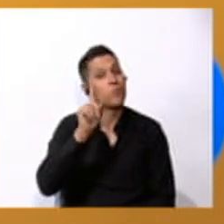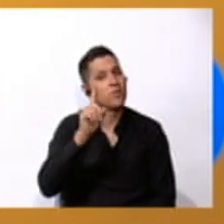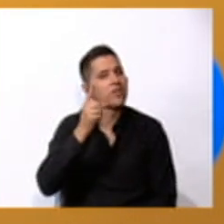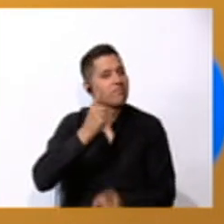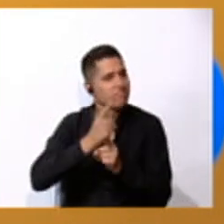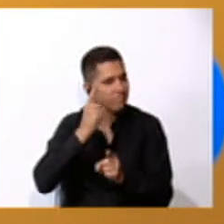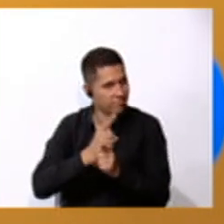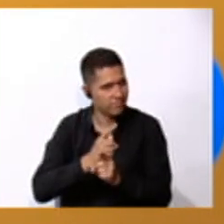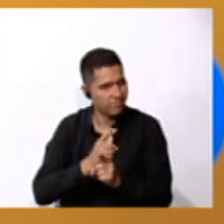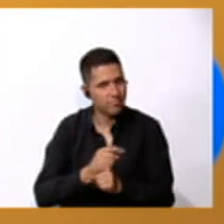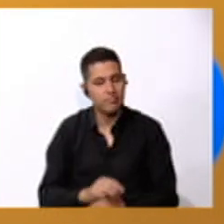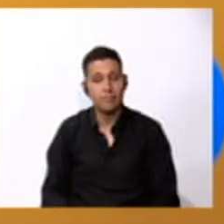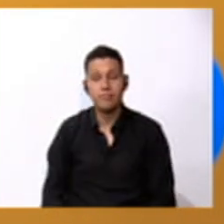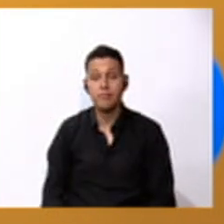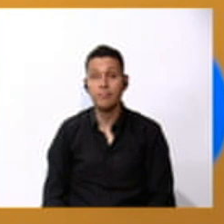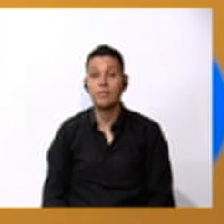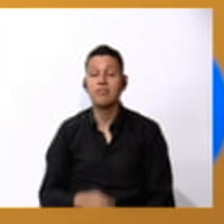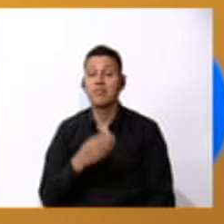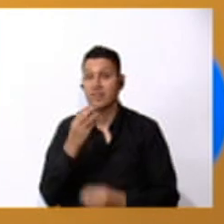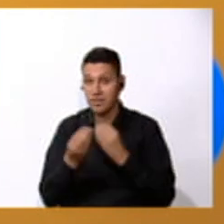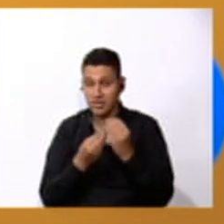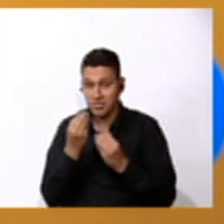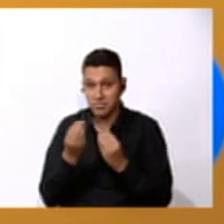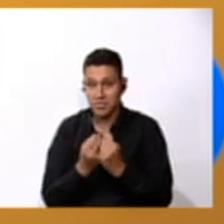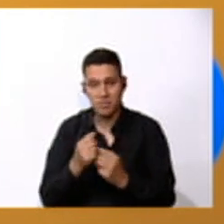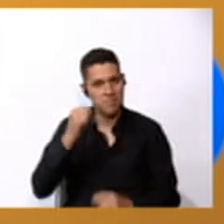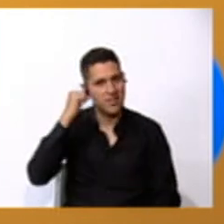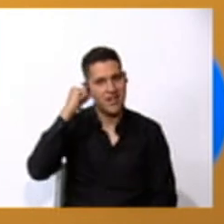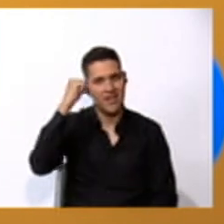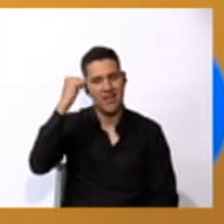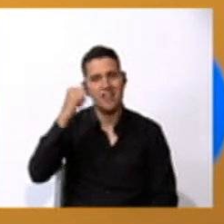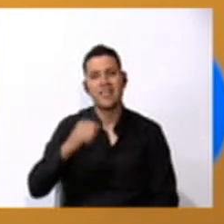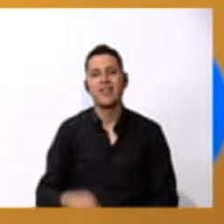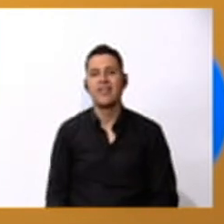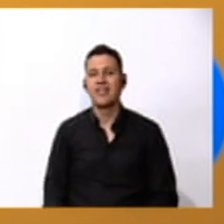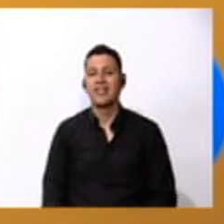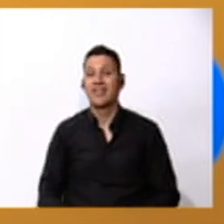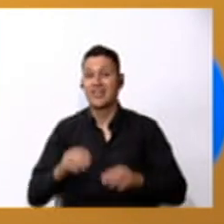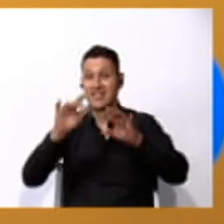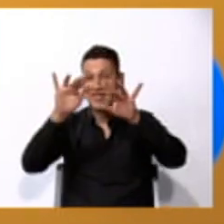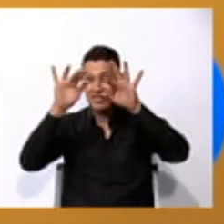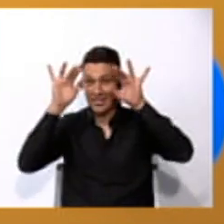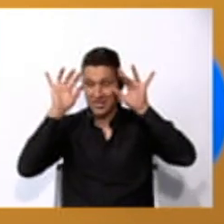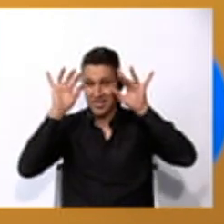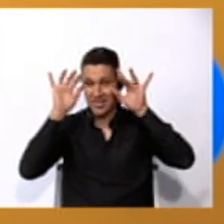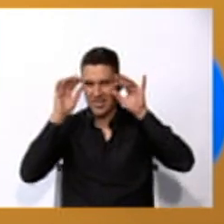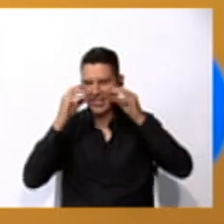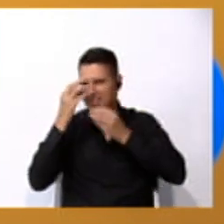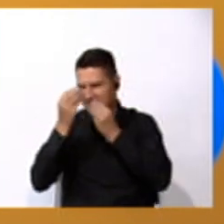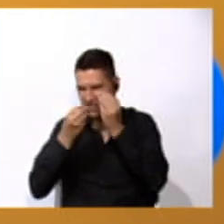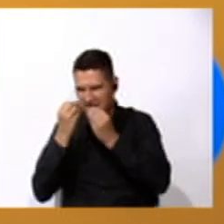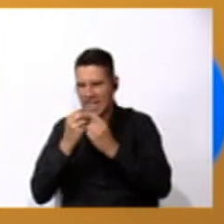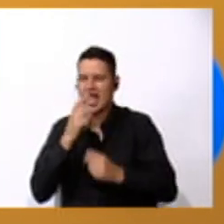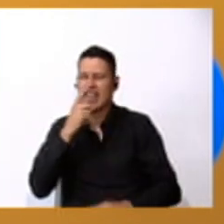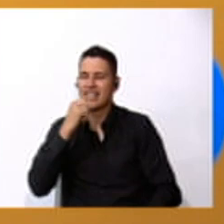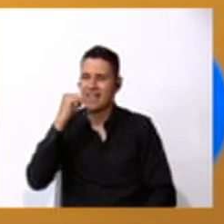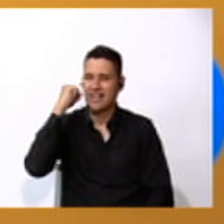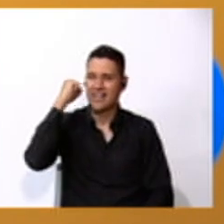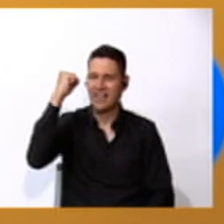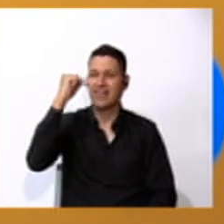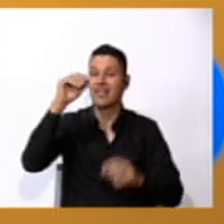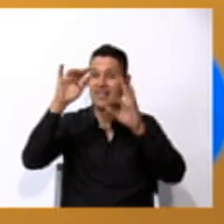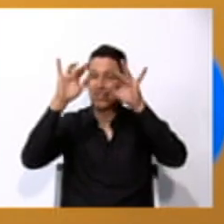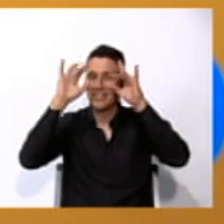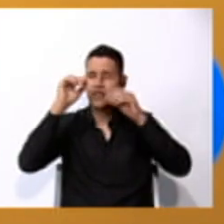correct. And you are going to win stars. Vamos a ganar estrellas. Y vamos a ver quién va a ganar. I